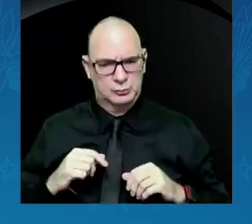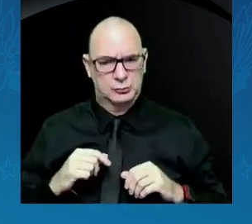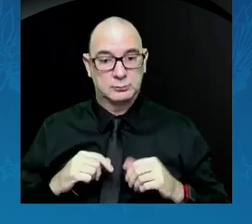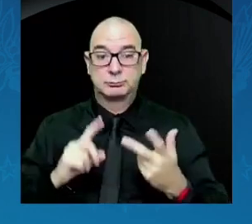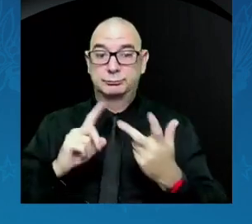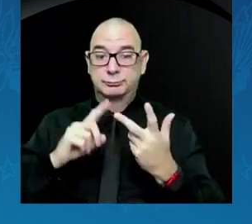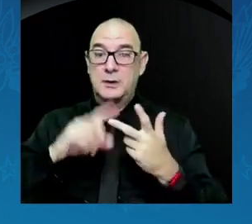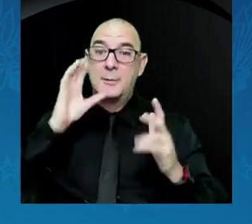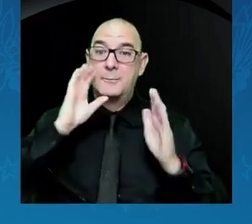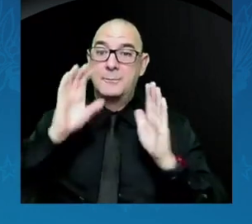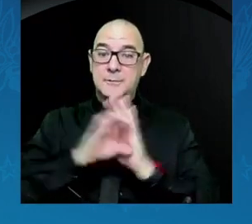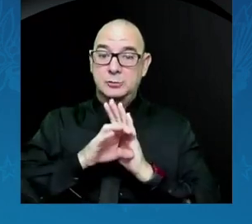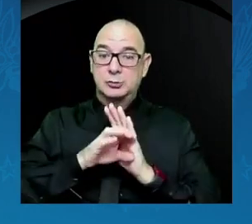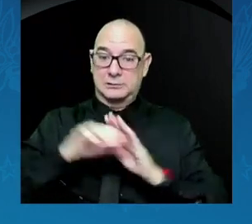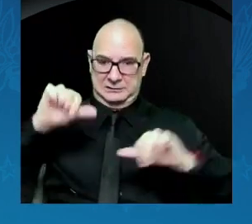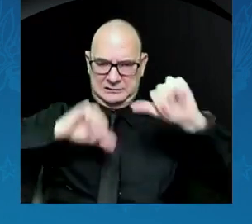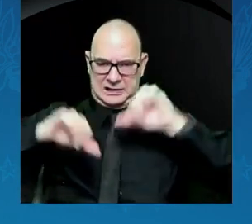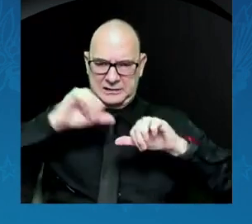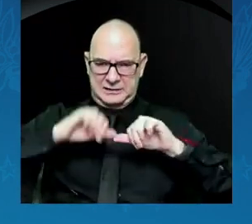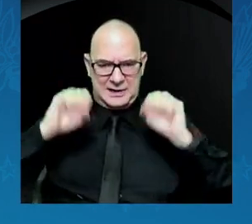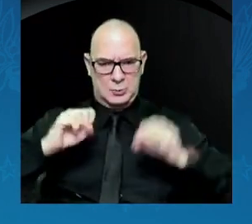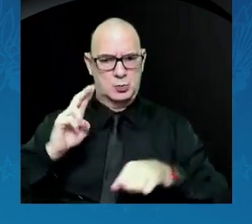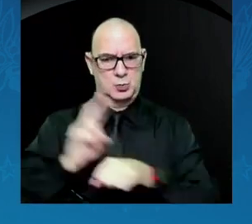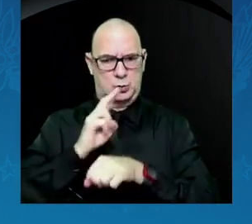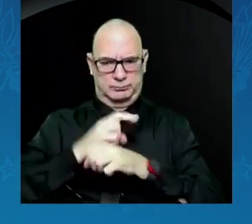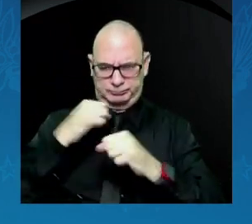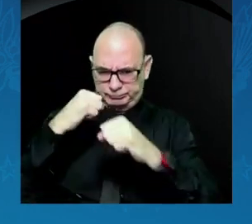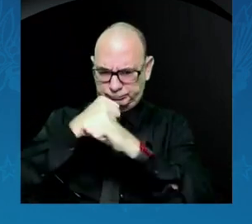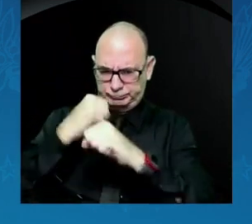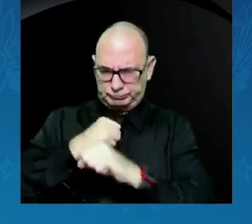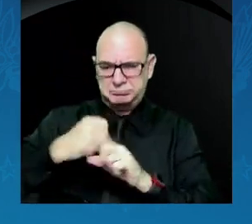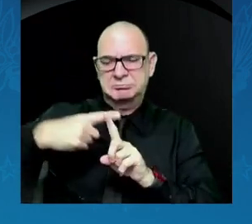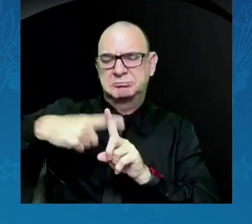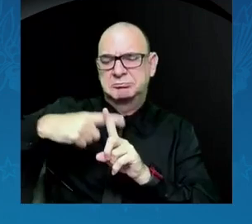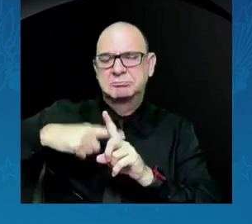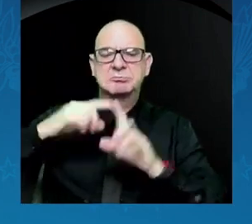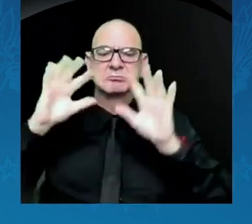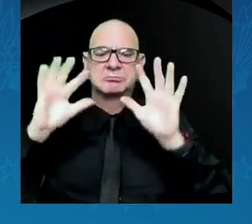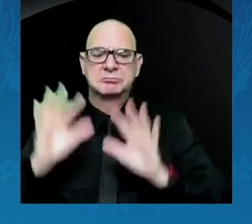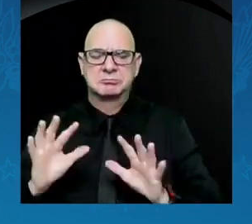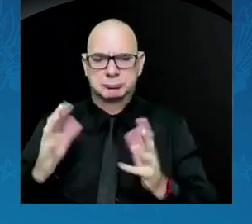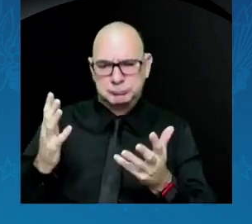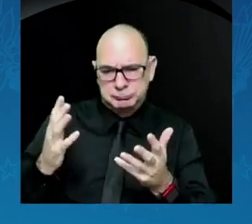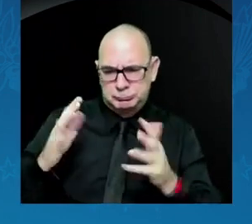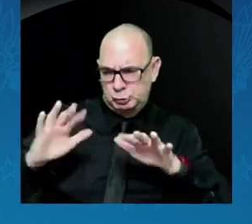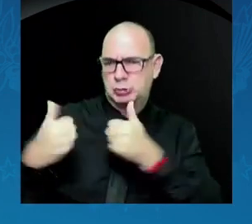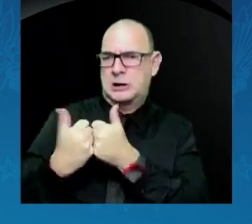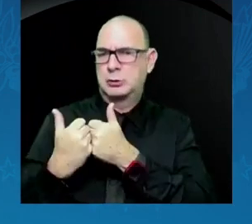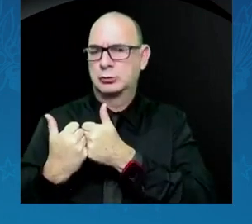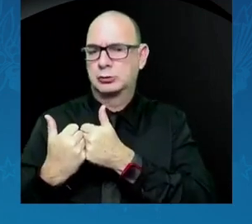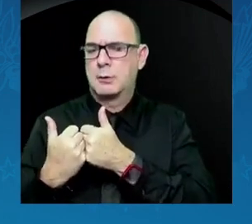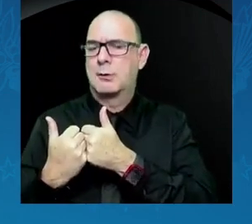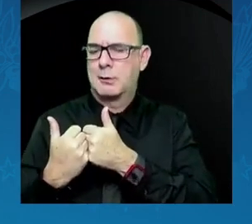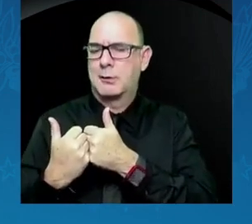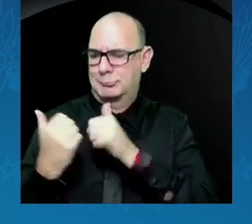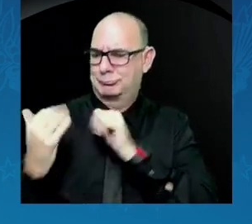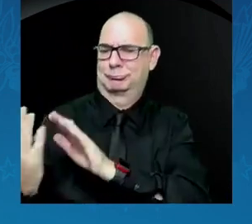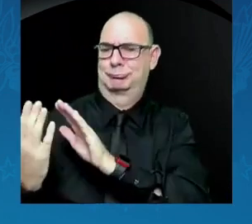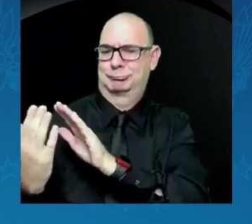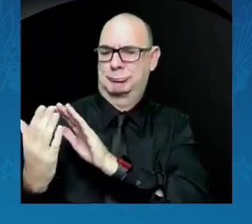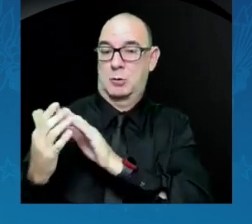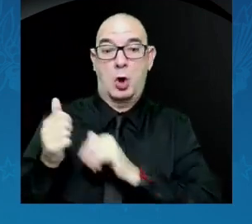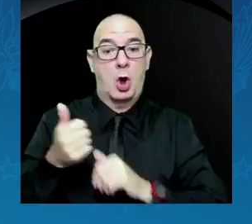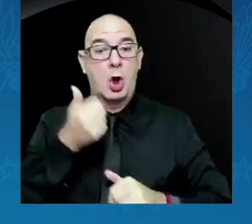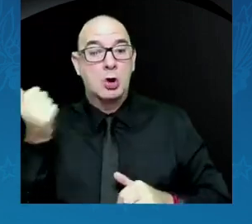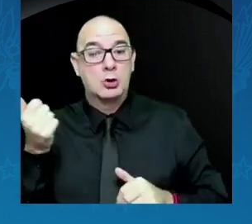working to combat climate change head on. And another satellite within our fleet is at a